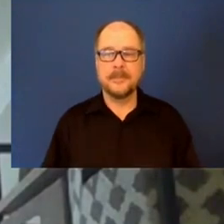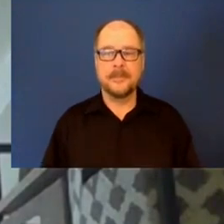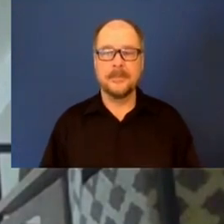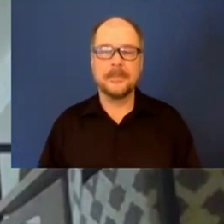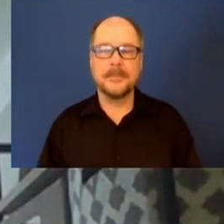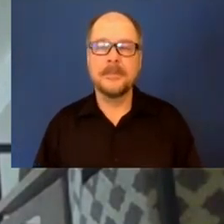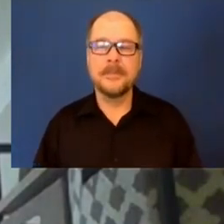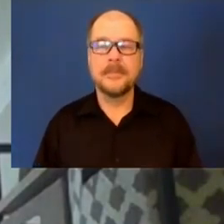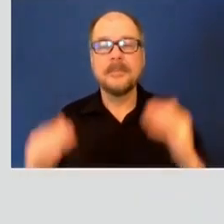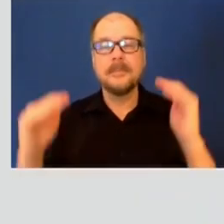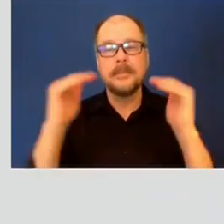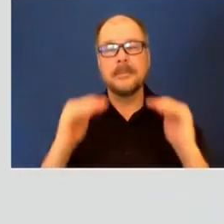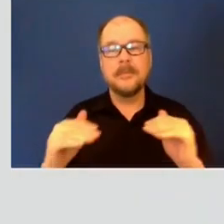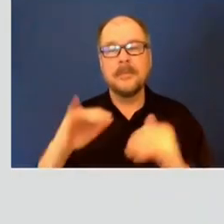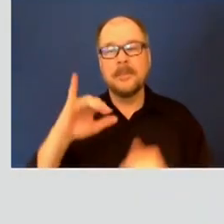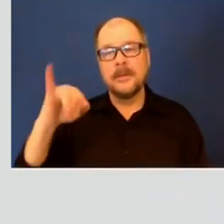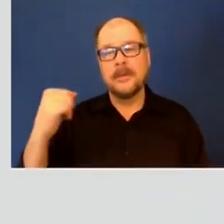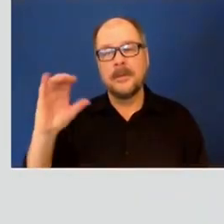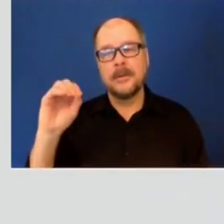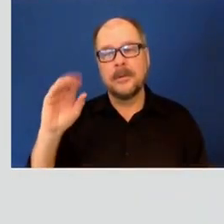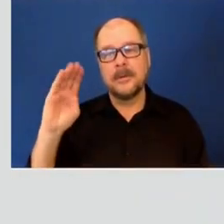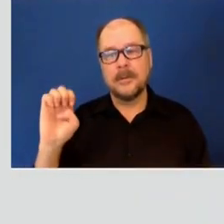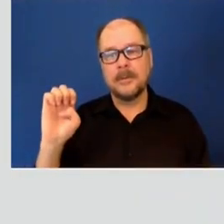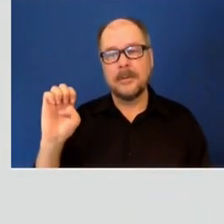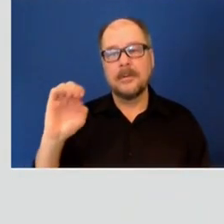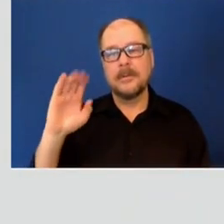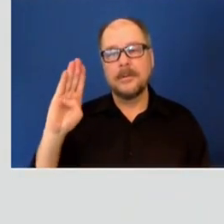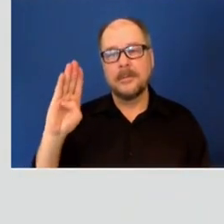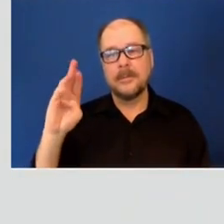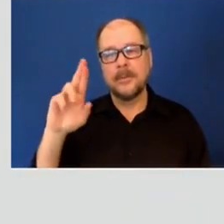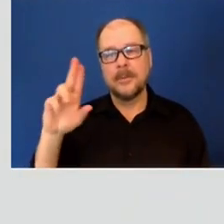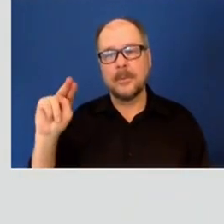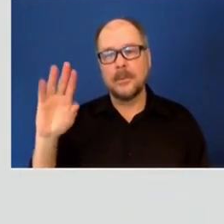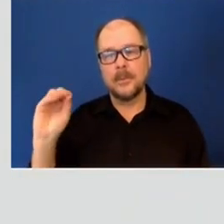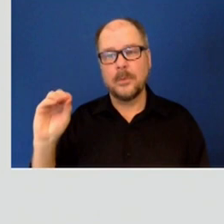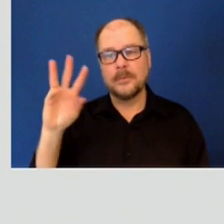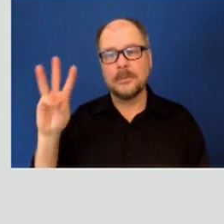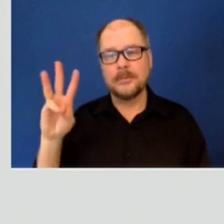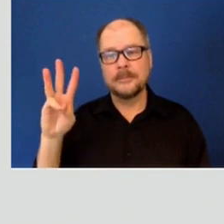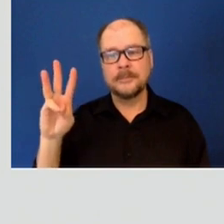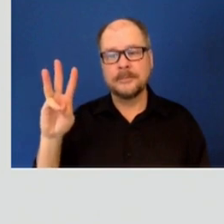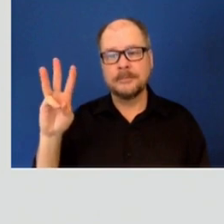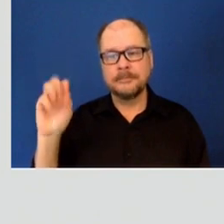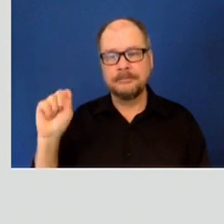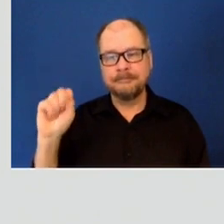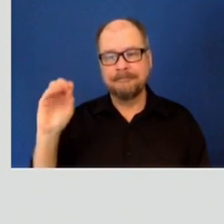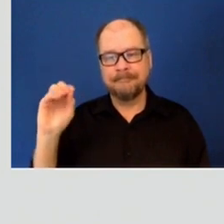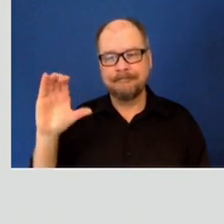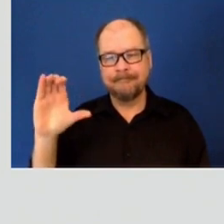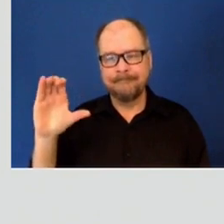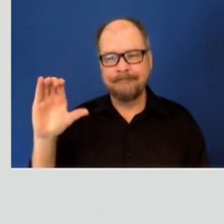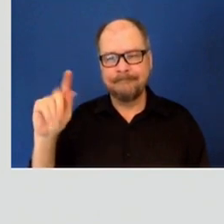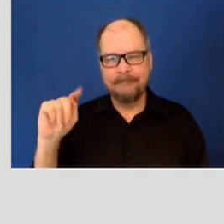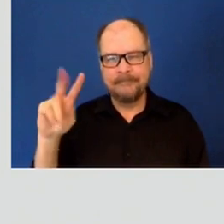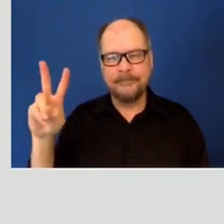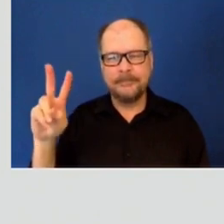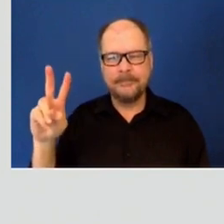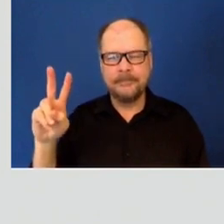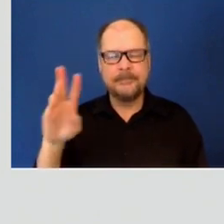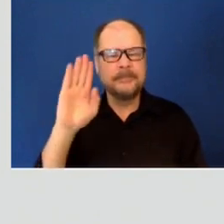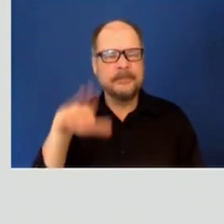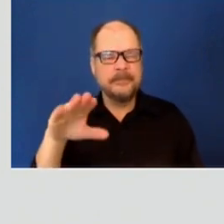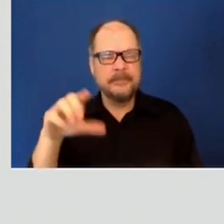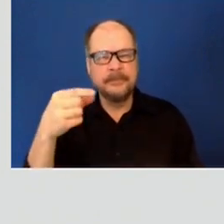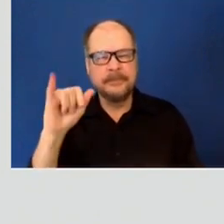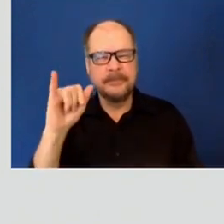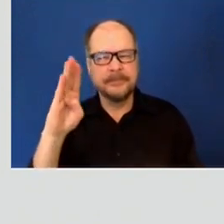Next question, Joe Bruno, WSOC. A question for Gibby and a question for Dina. Gibby, what are the